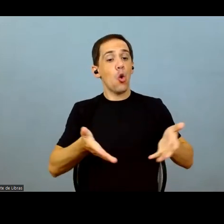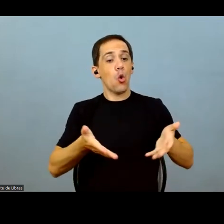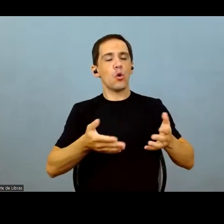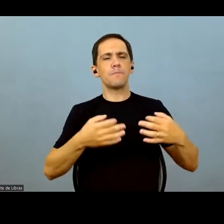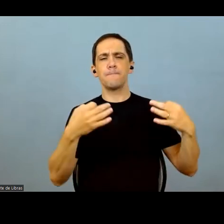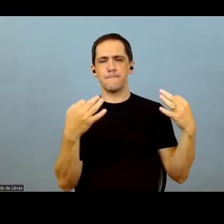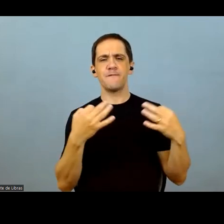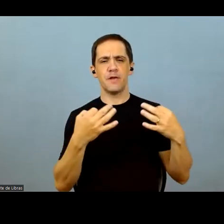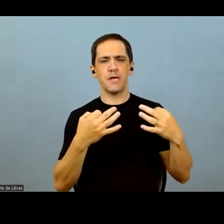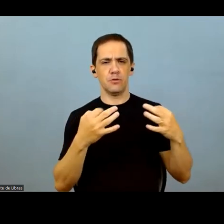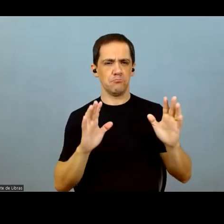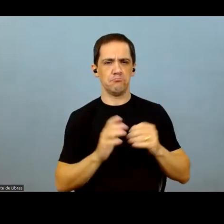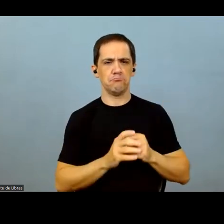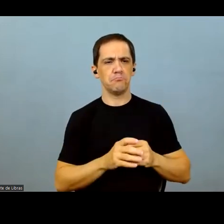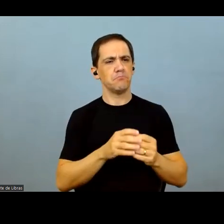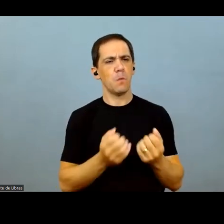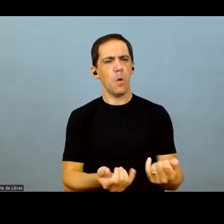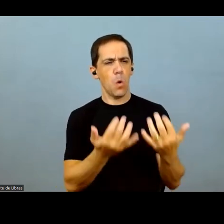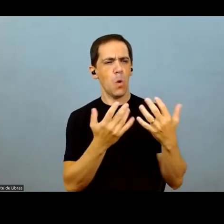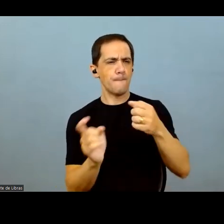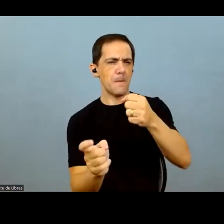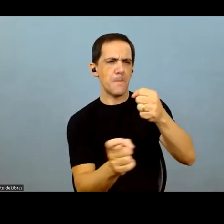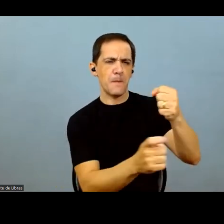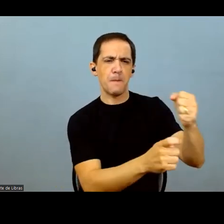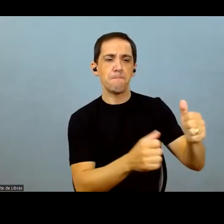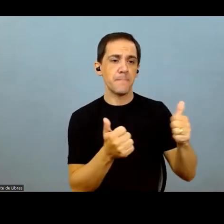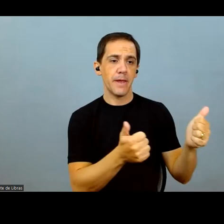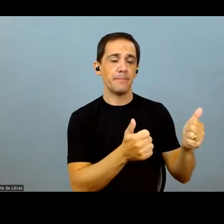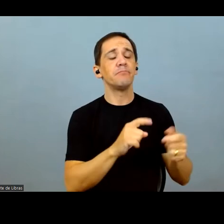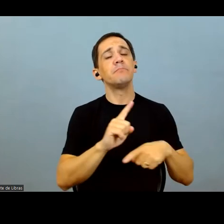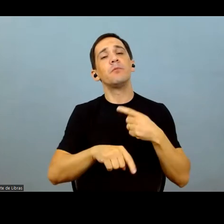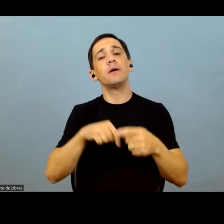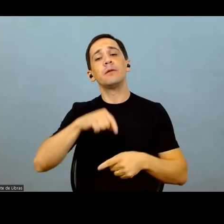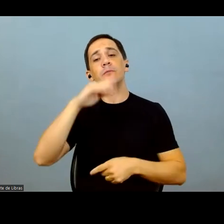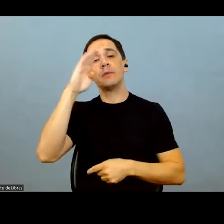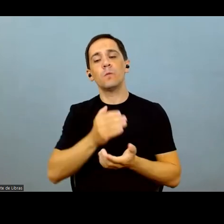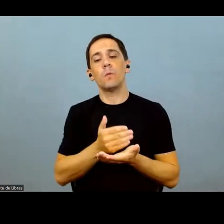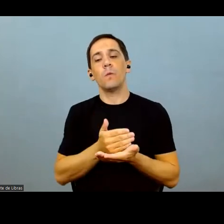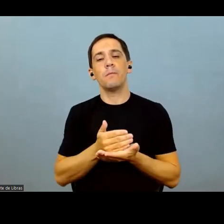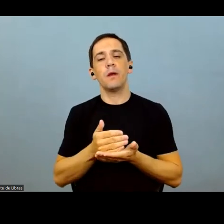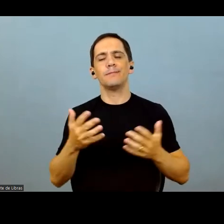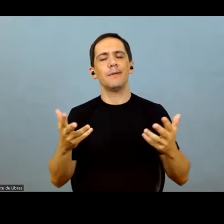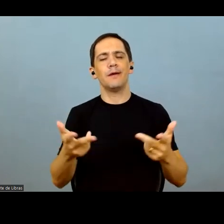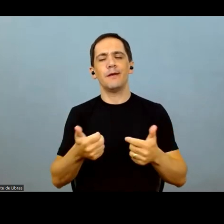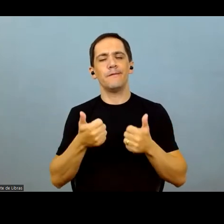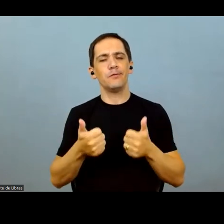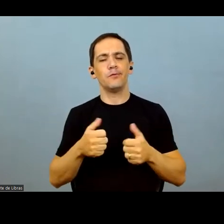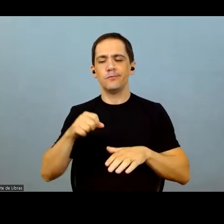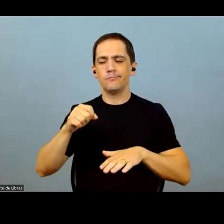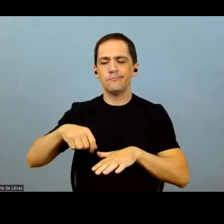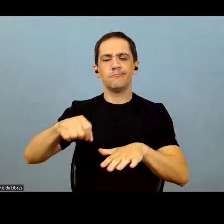a record-breaking crop. And the same for Brazil.